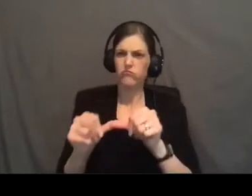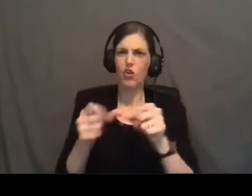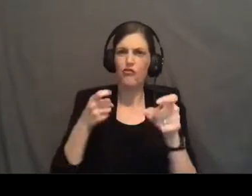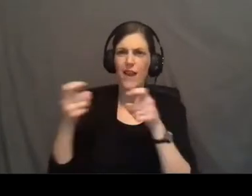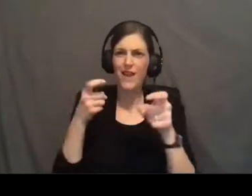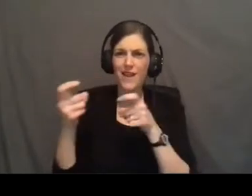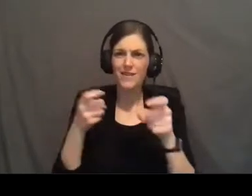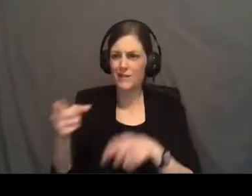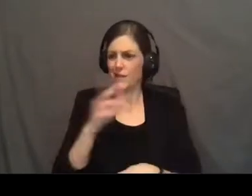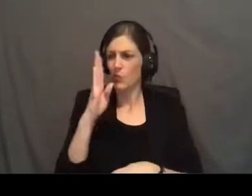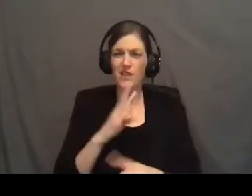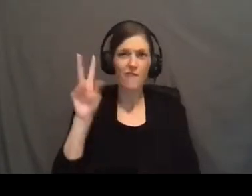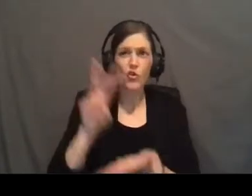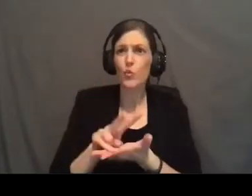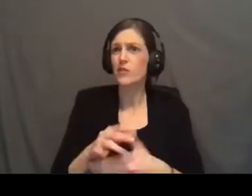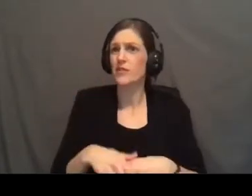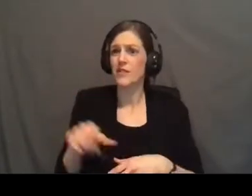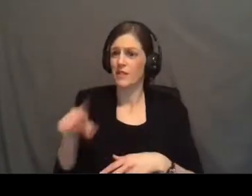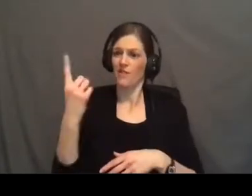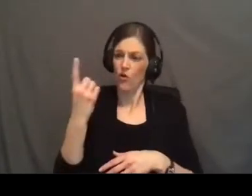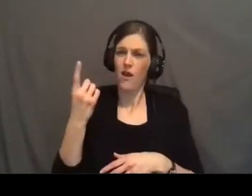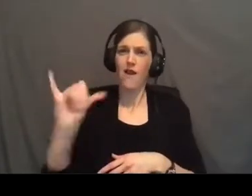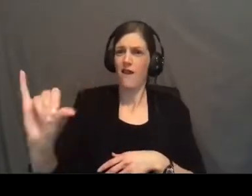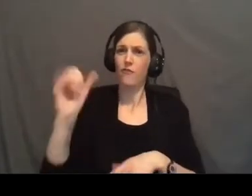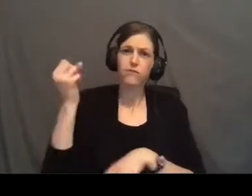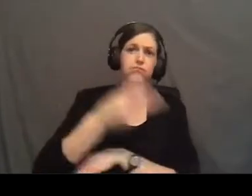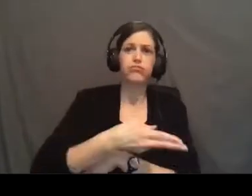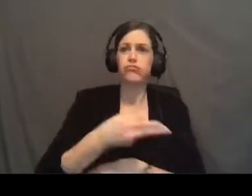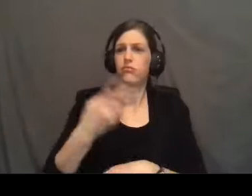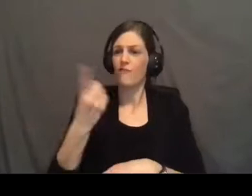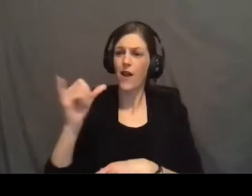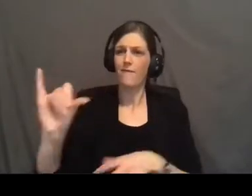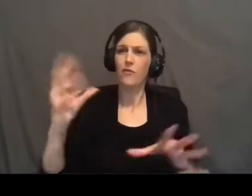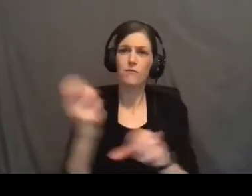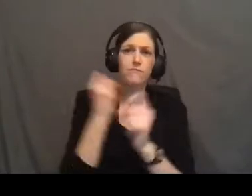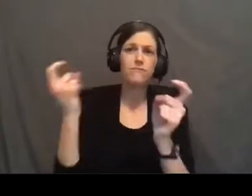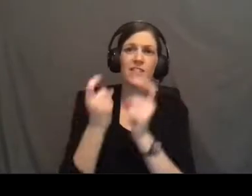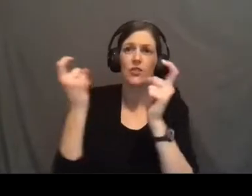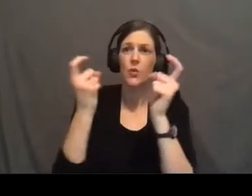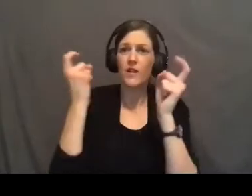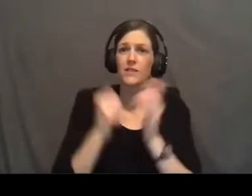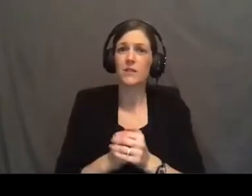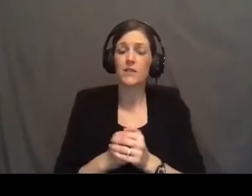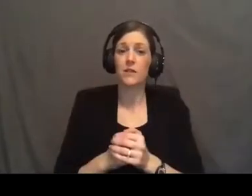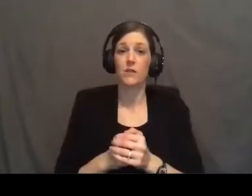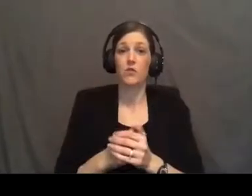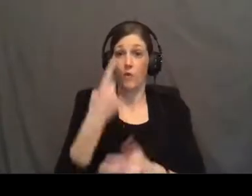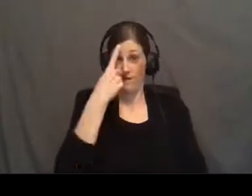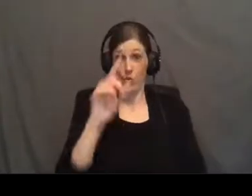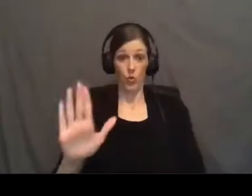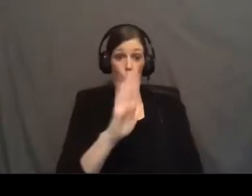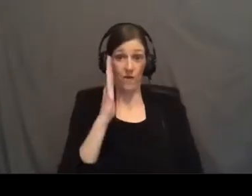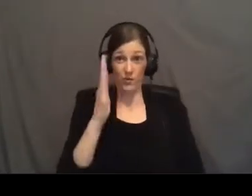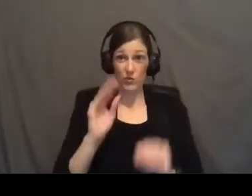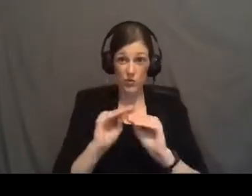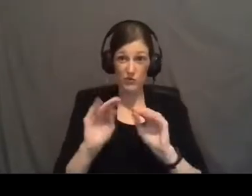he will never lose he's forever conquered he's forever victorious so in order for your future to be